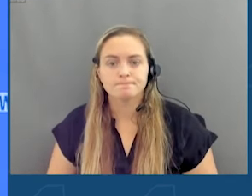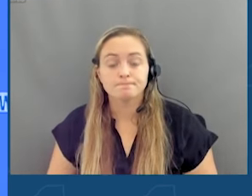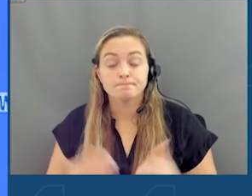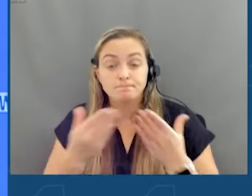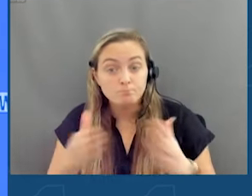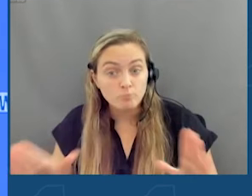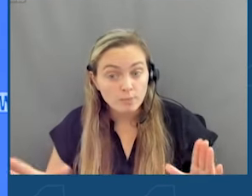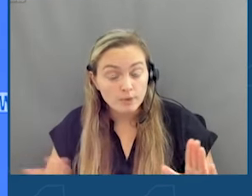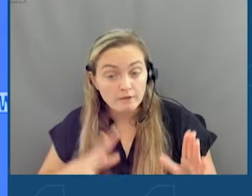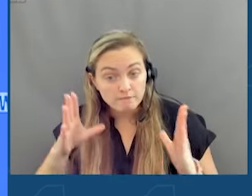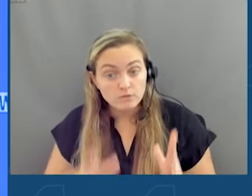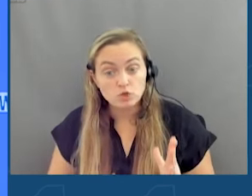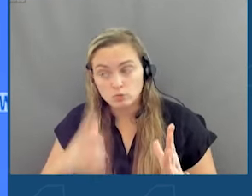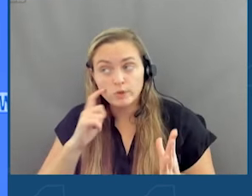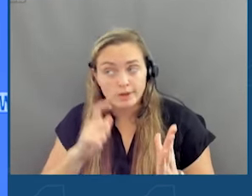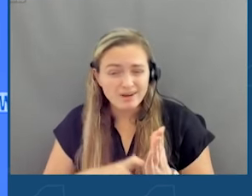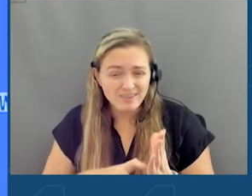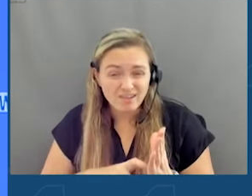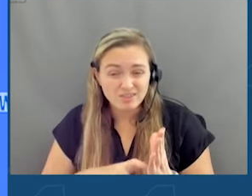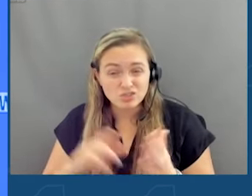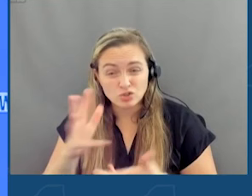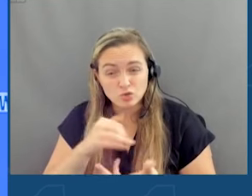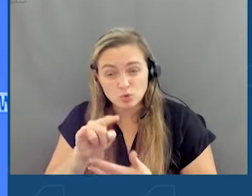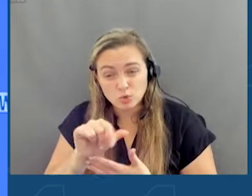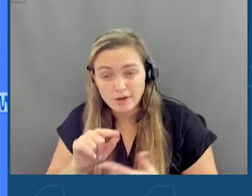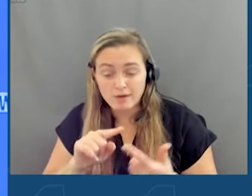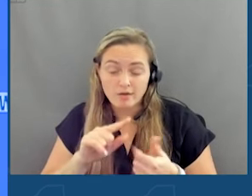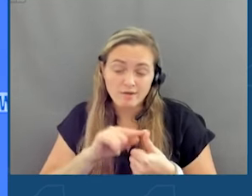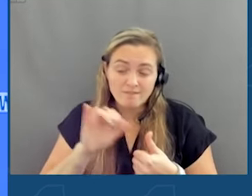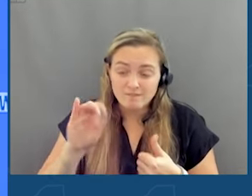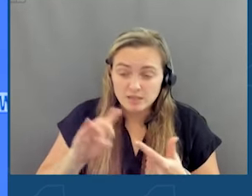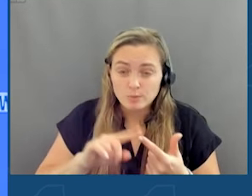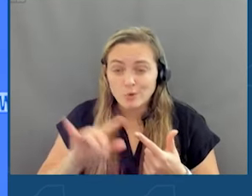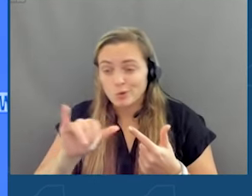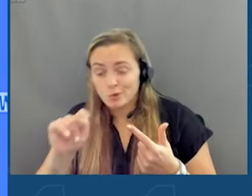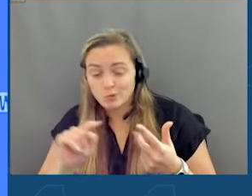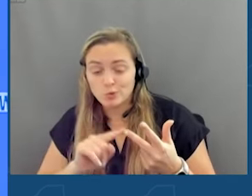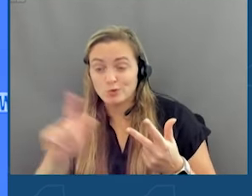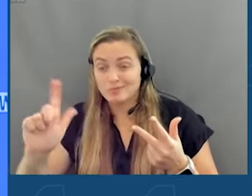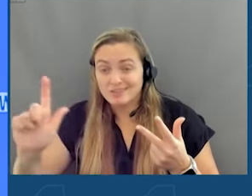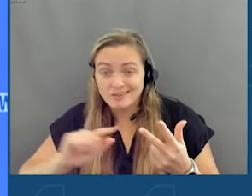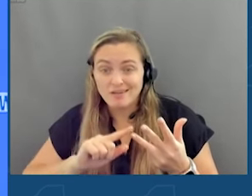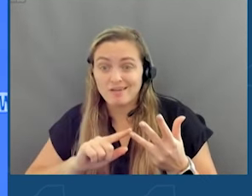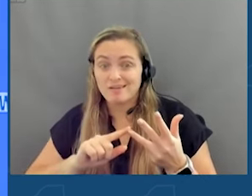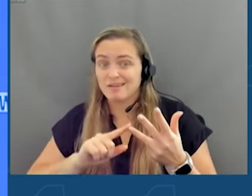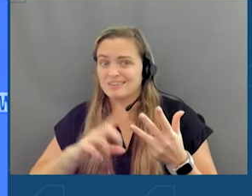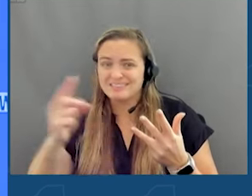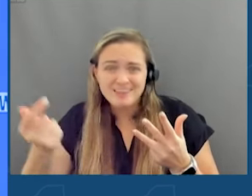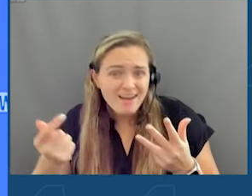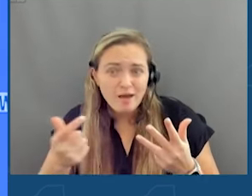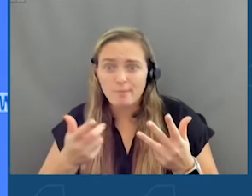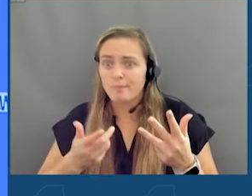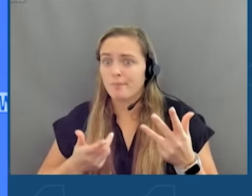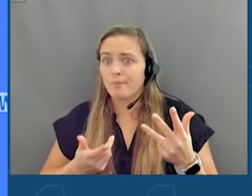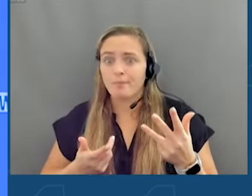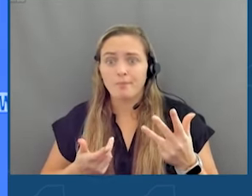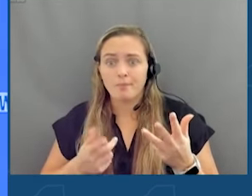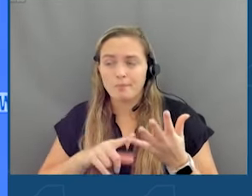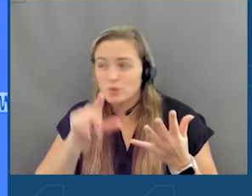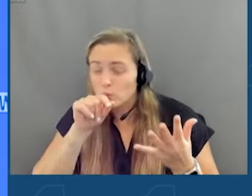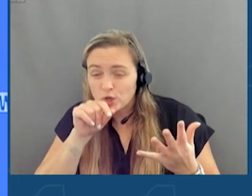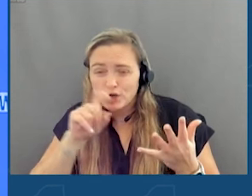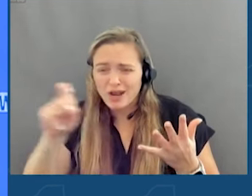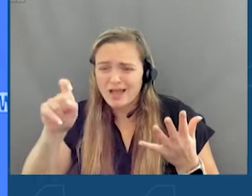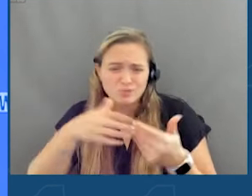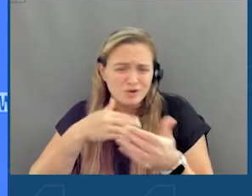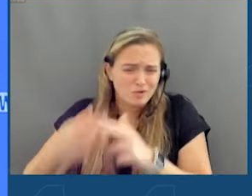acknowledge the prevalence of social media platforms like Facebook and YouTube and TikTok and Instagram and Snap and Twitter or X or whatever